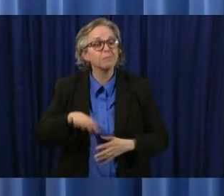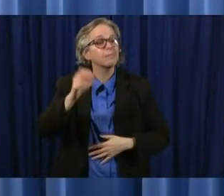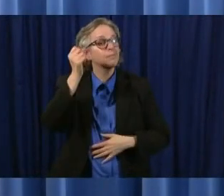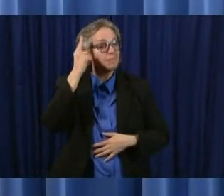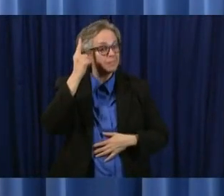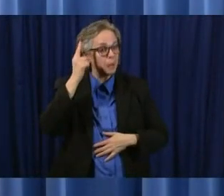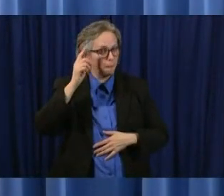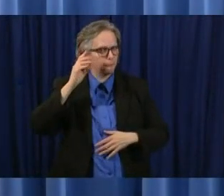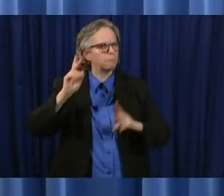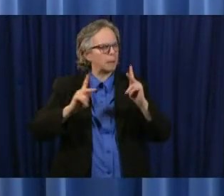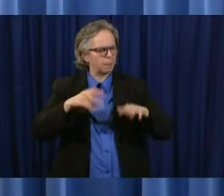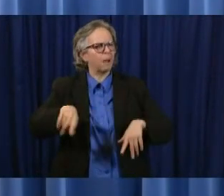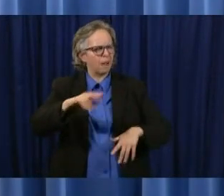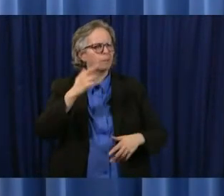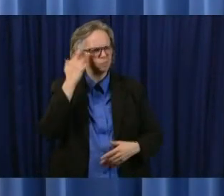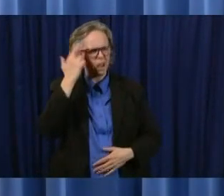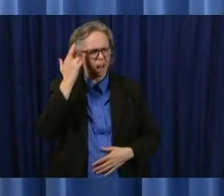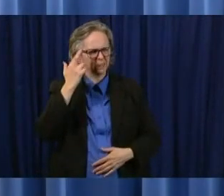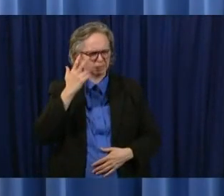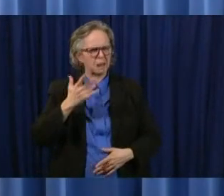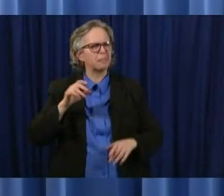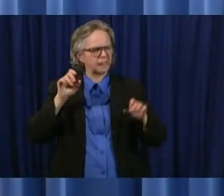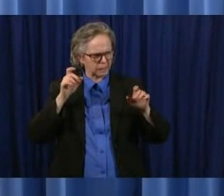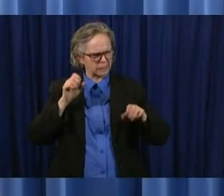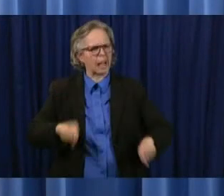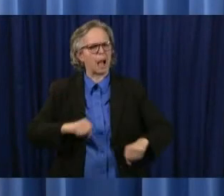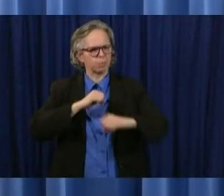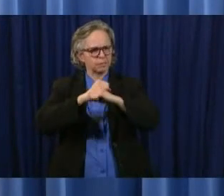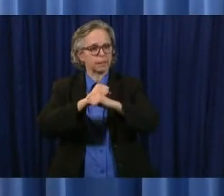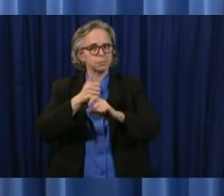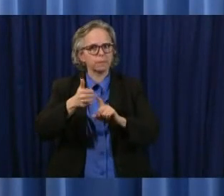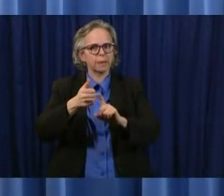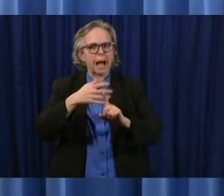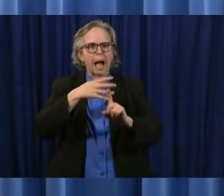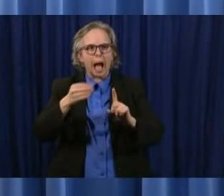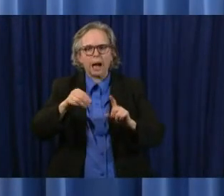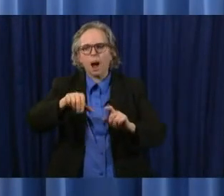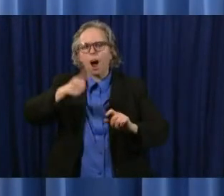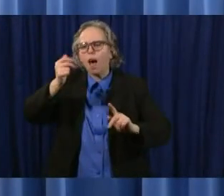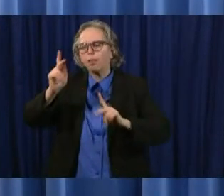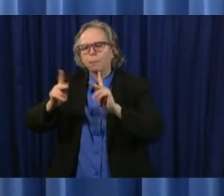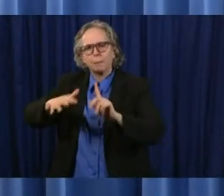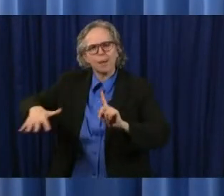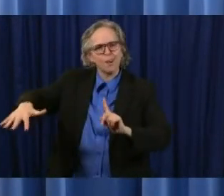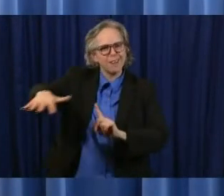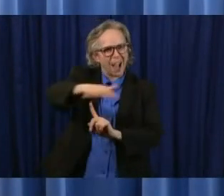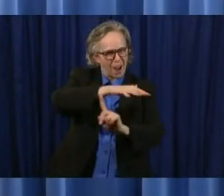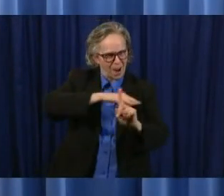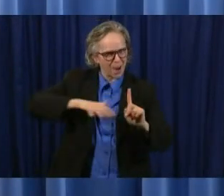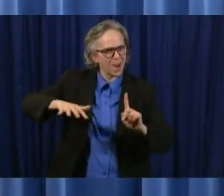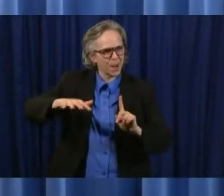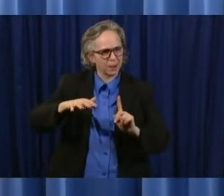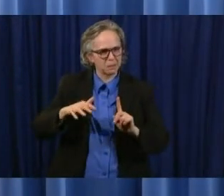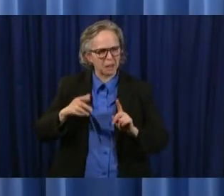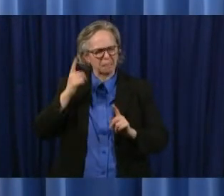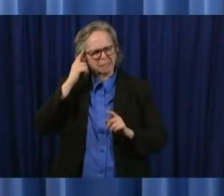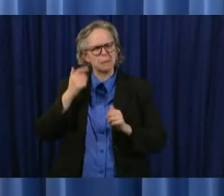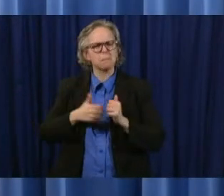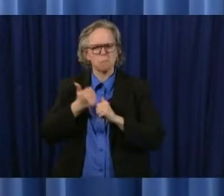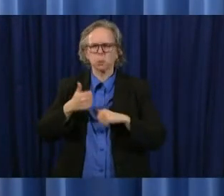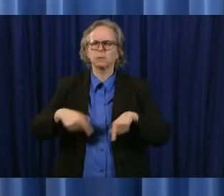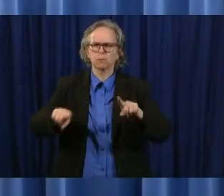it's in the interest of people who are working there so i think we're going to get most of it um